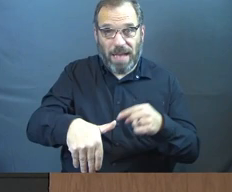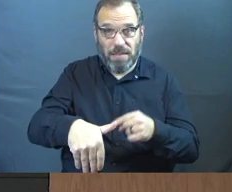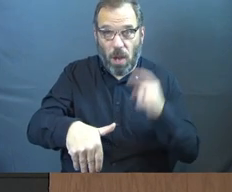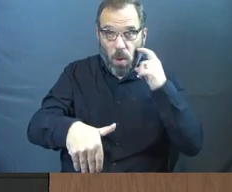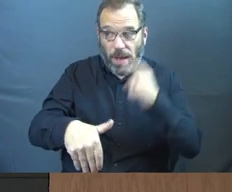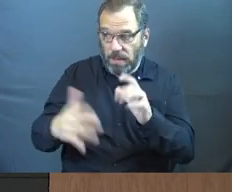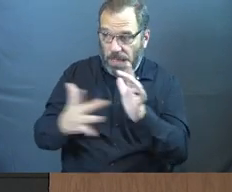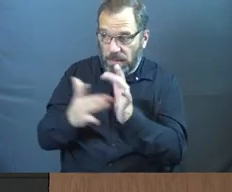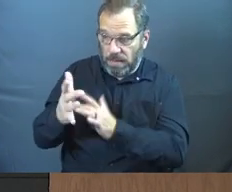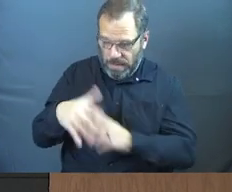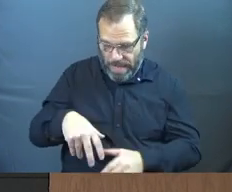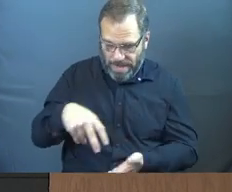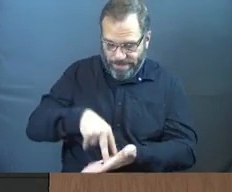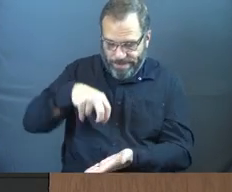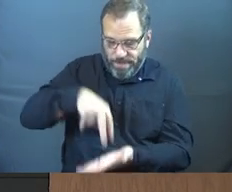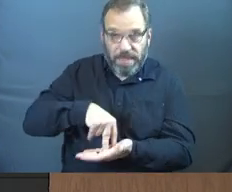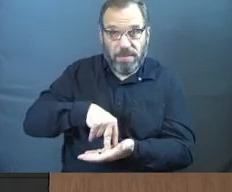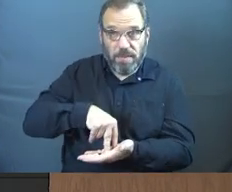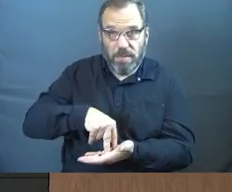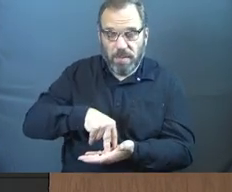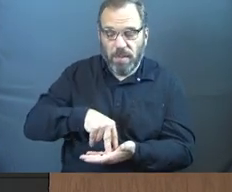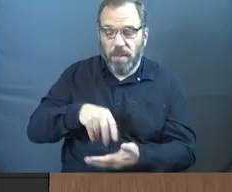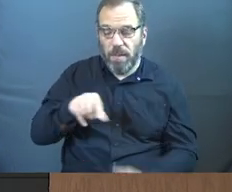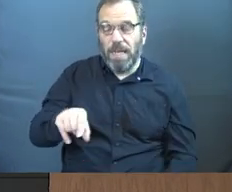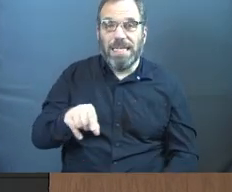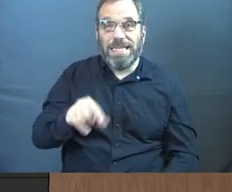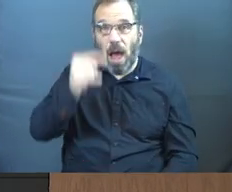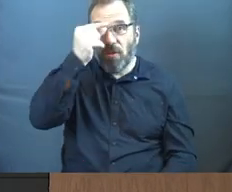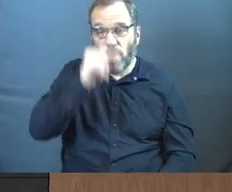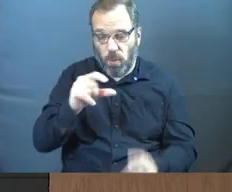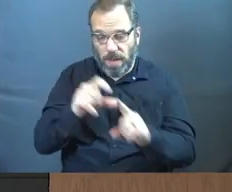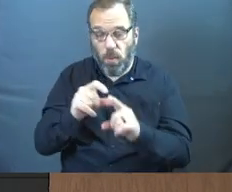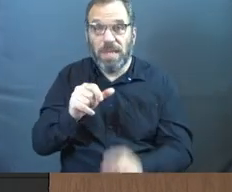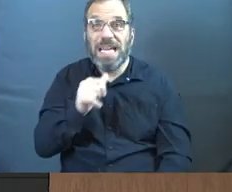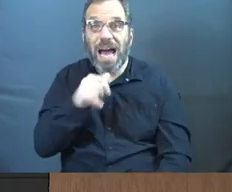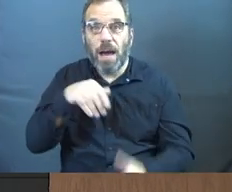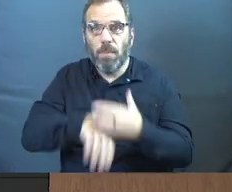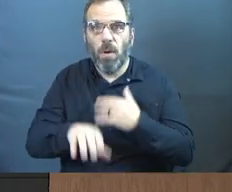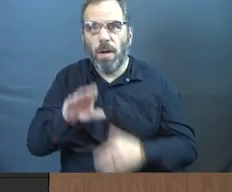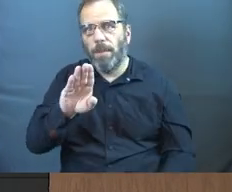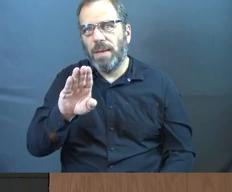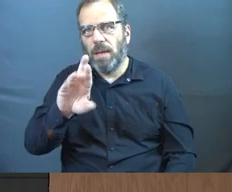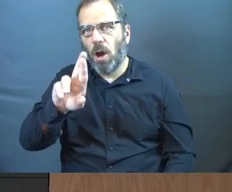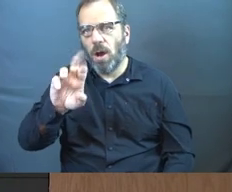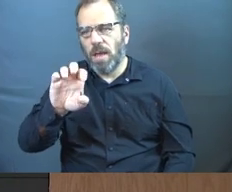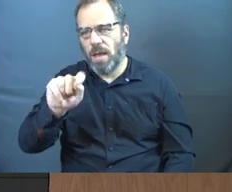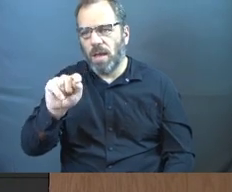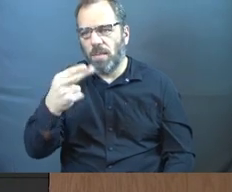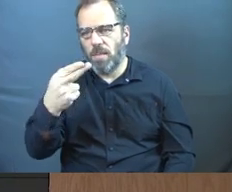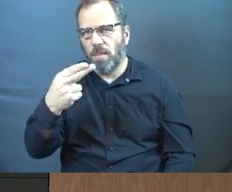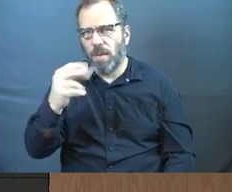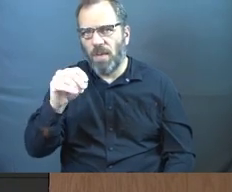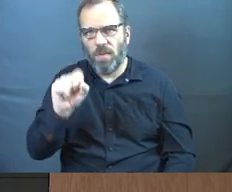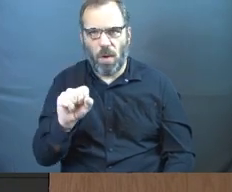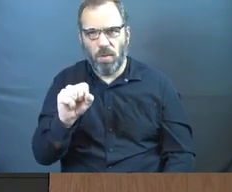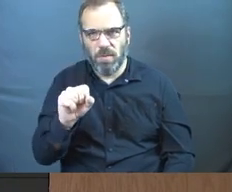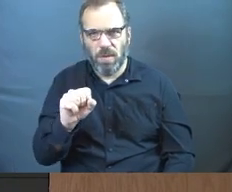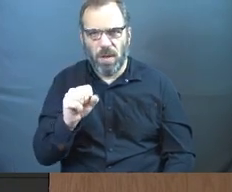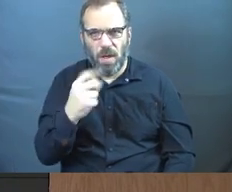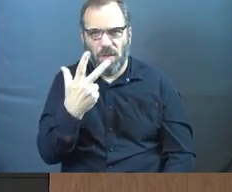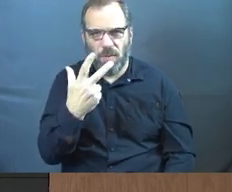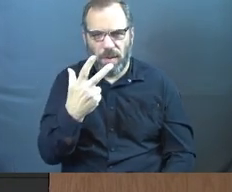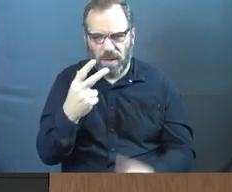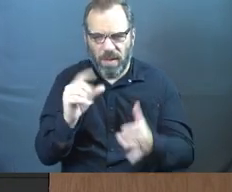recognizes Jesus in leaps for joy. It says, and the Greek word for the unborn there is brephos. And I've just given you three